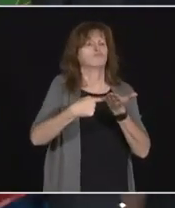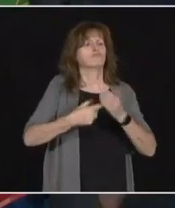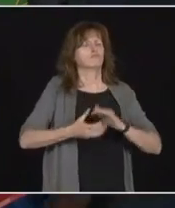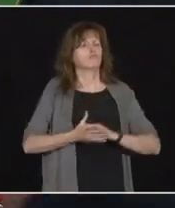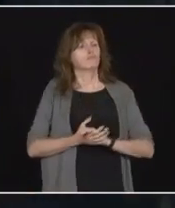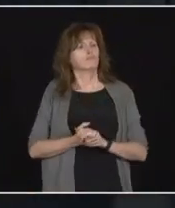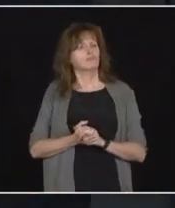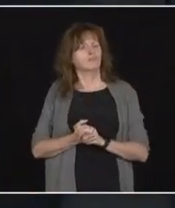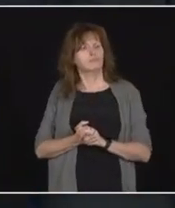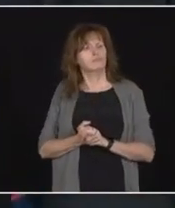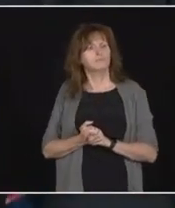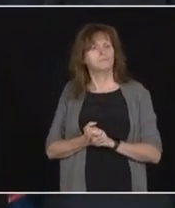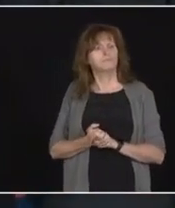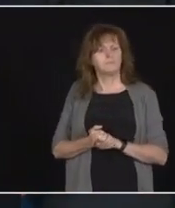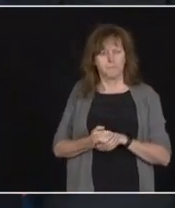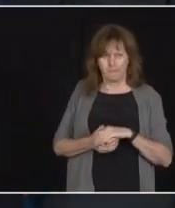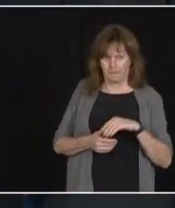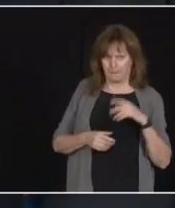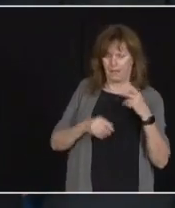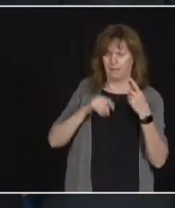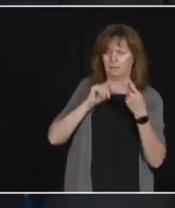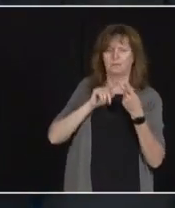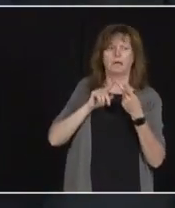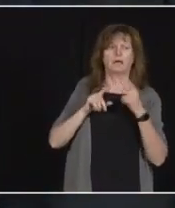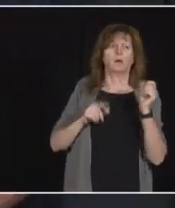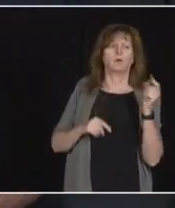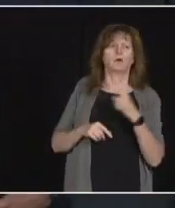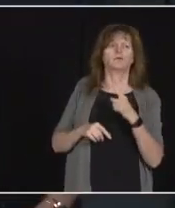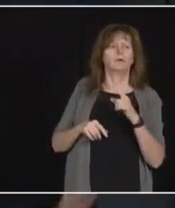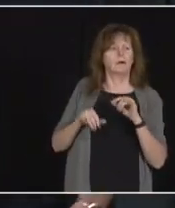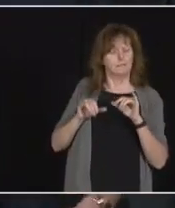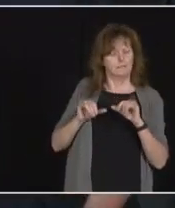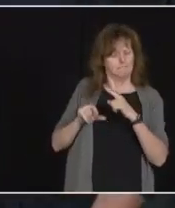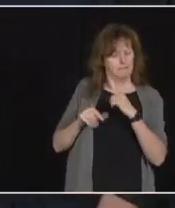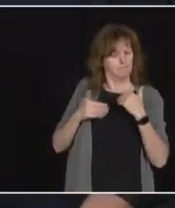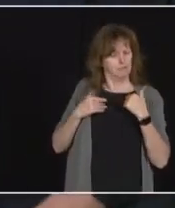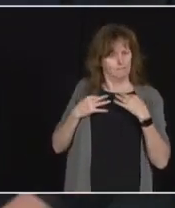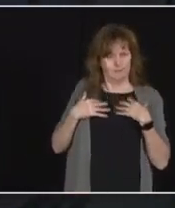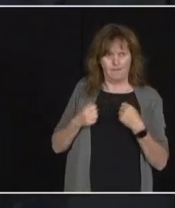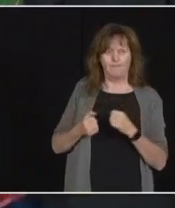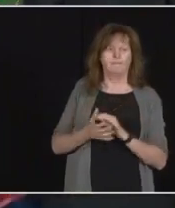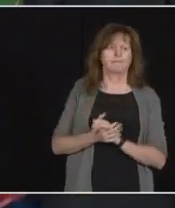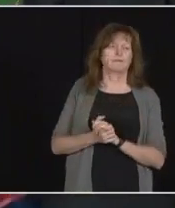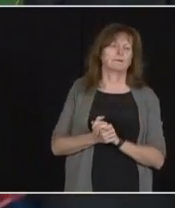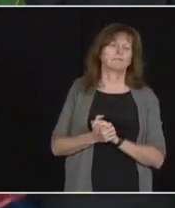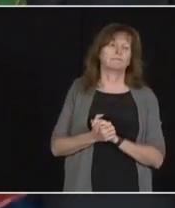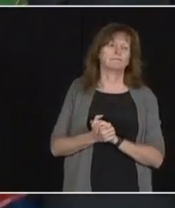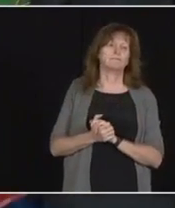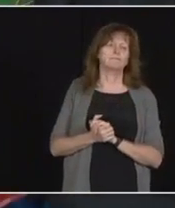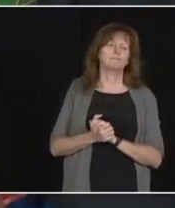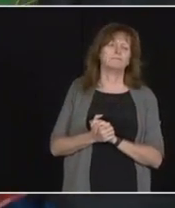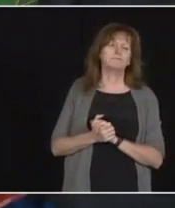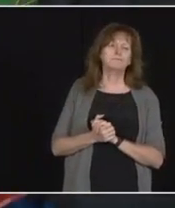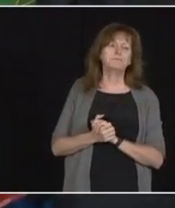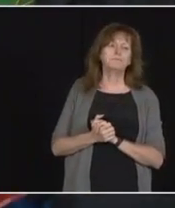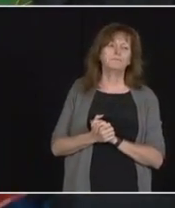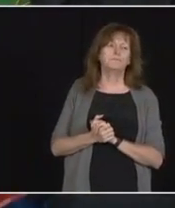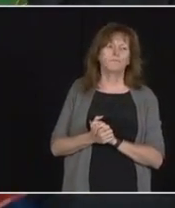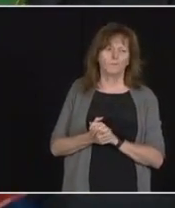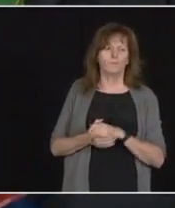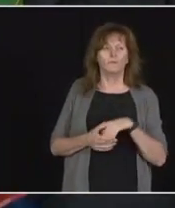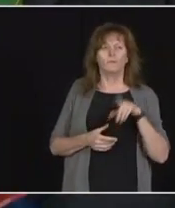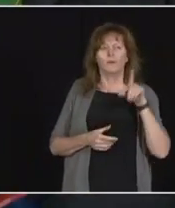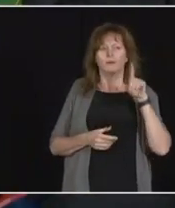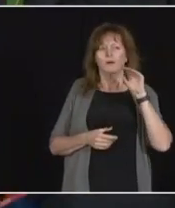Thanks very much. And this next question is also for the Minister of Health. It is from my colleagues in Ottawa. There's some concerns